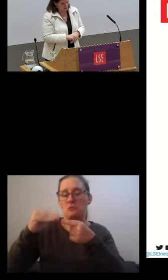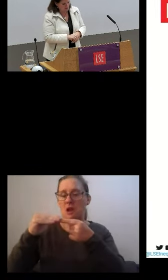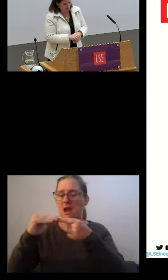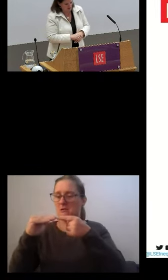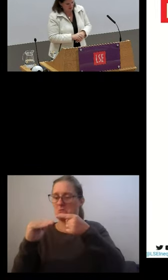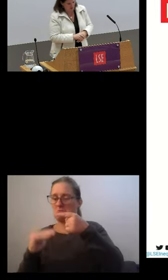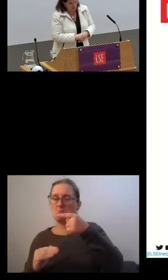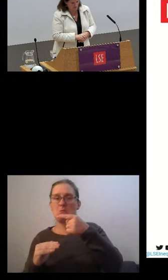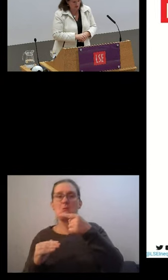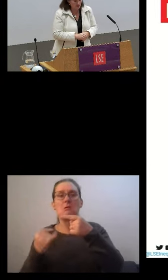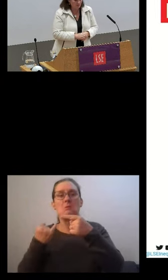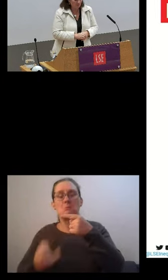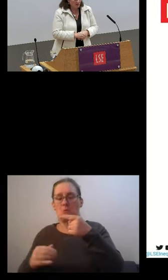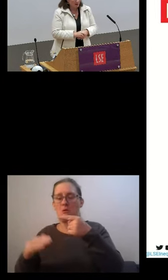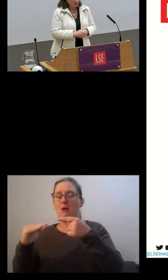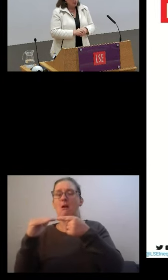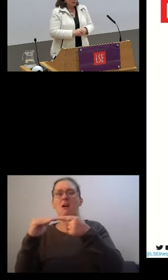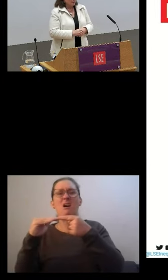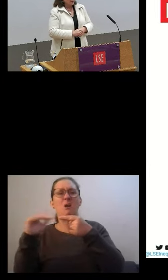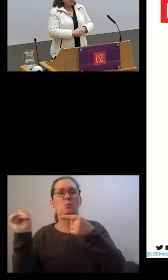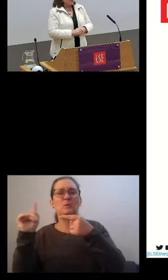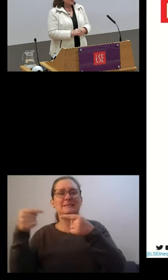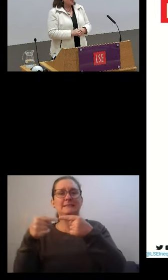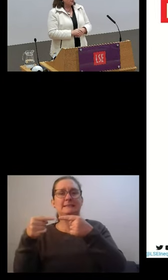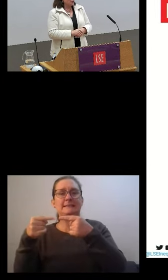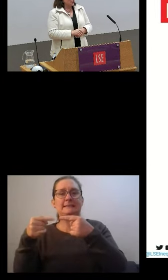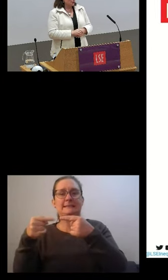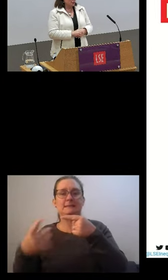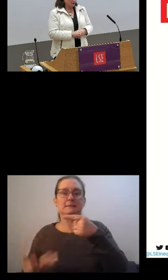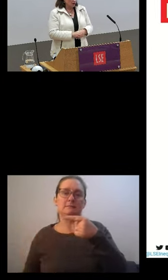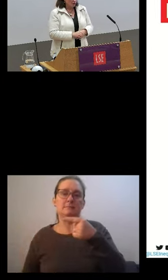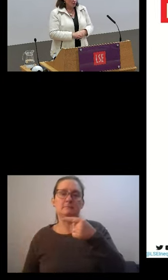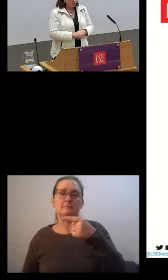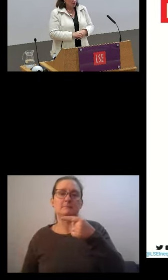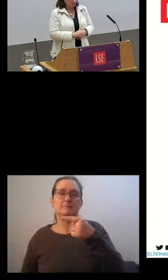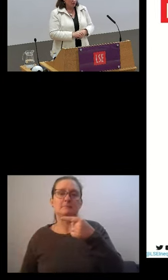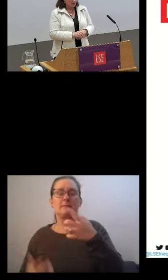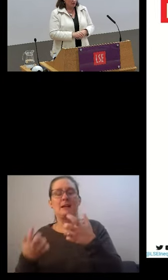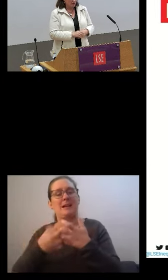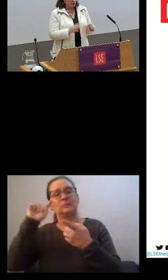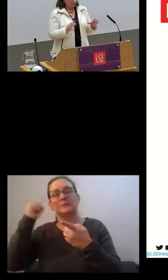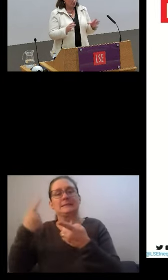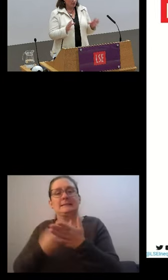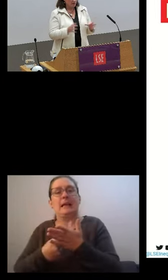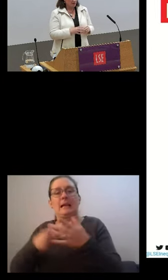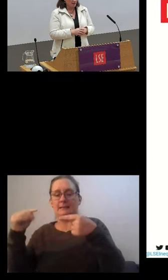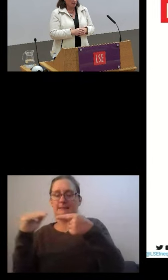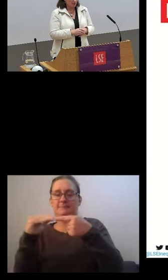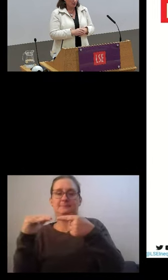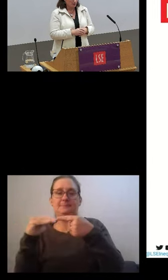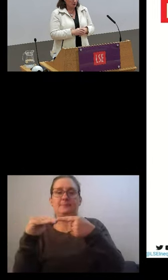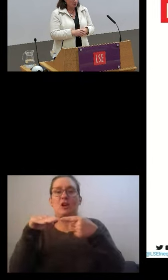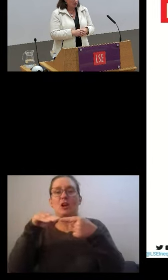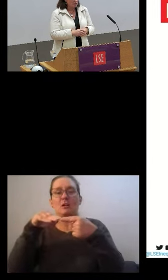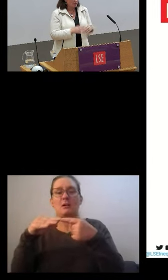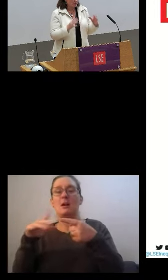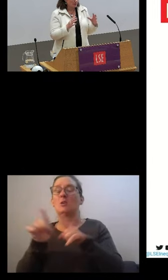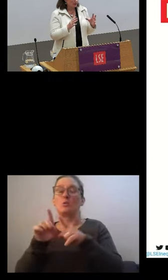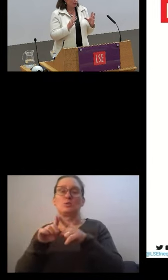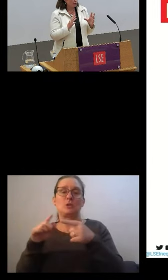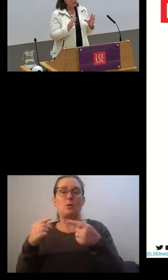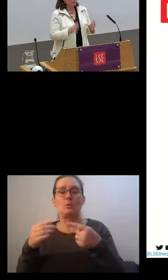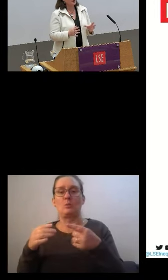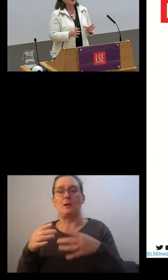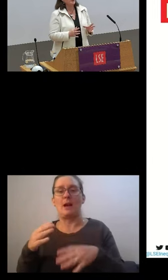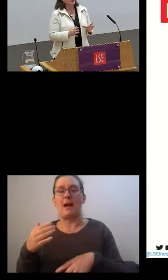illustrate what I mean by this in a minute. And the same thing also goes for the overall cut-off line. So I will show you in a second what this looks like.